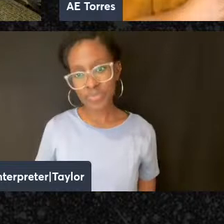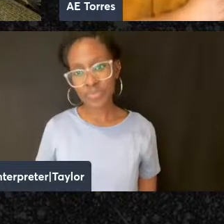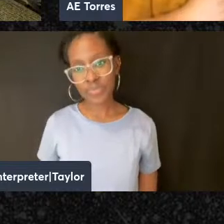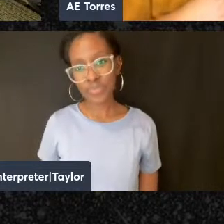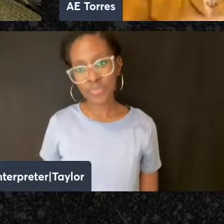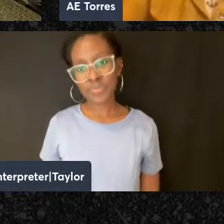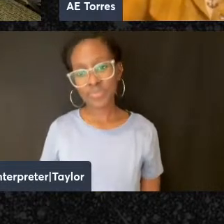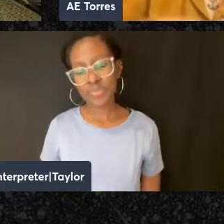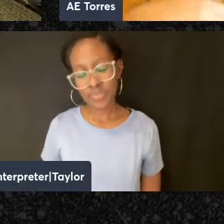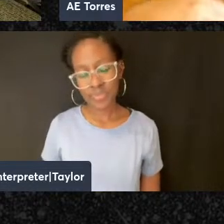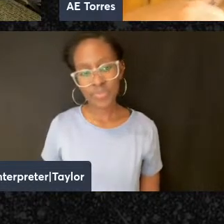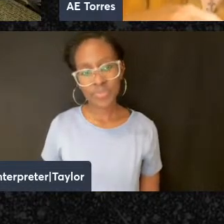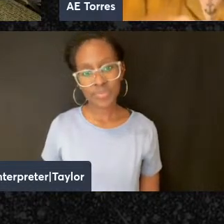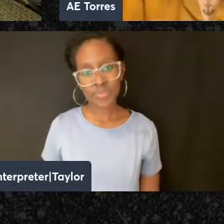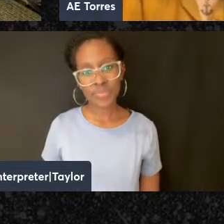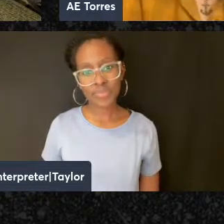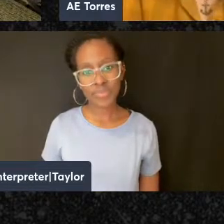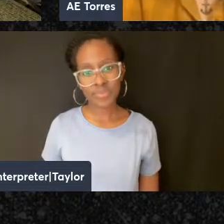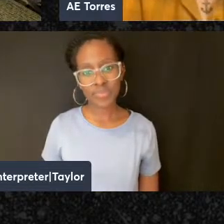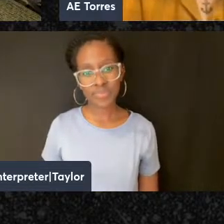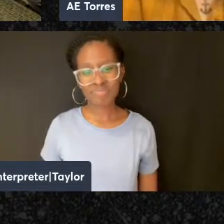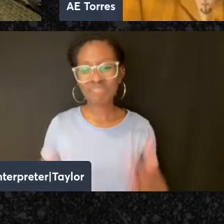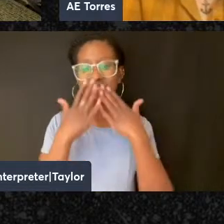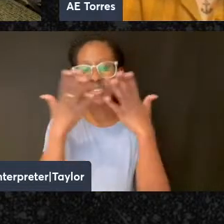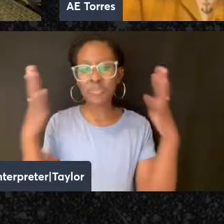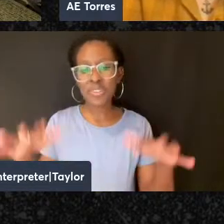Thank you. Thank you so much for hosting us.